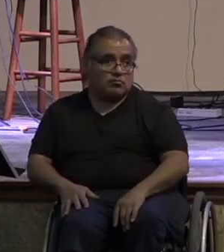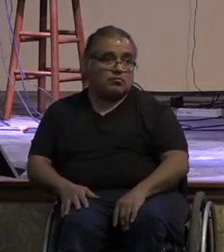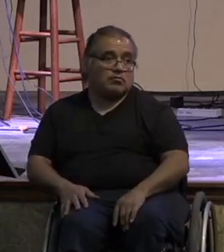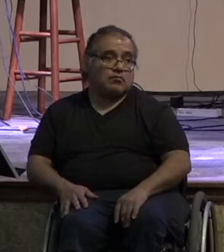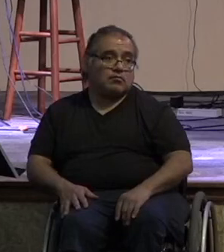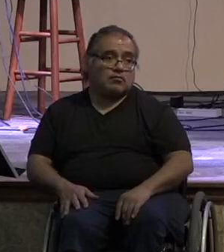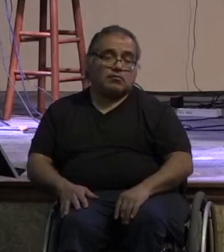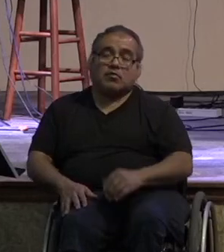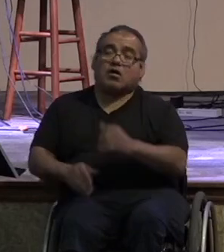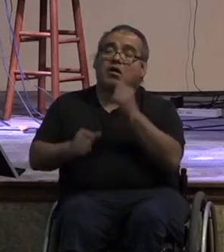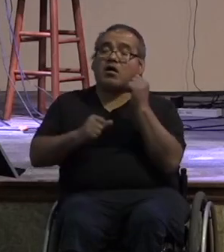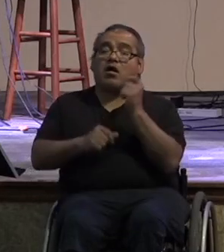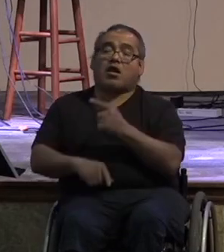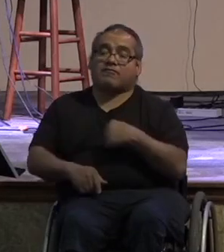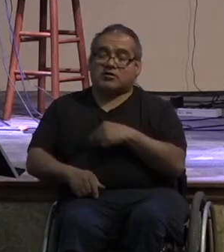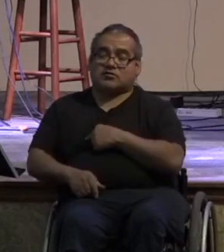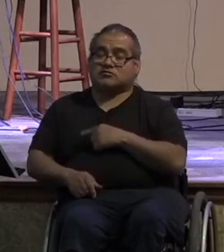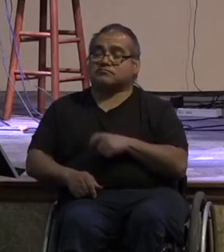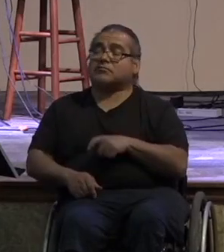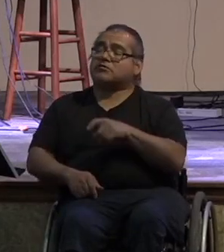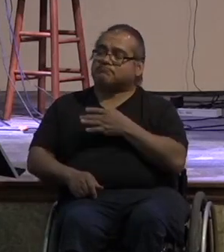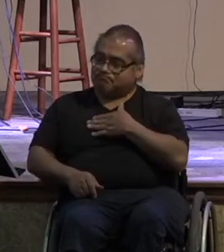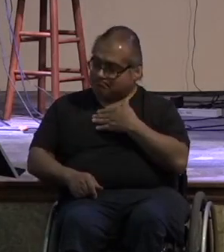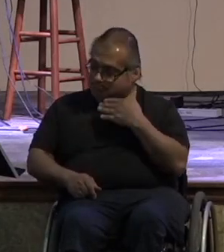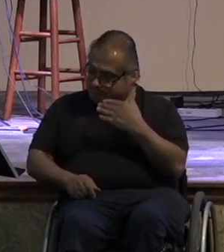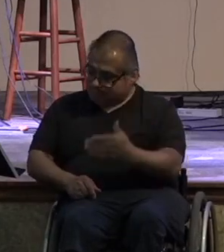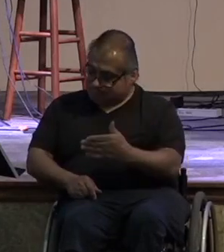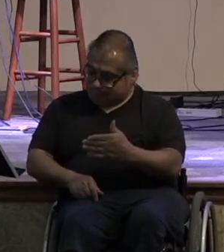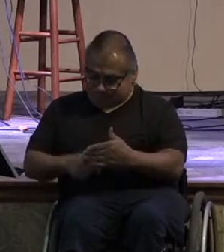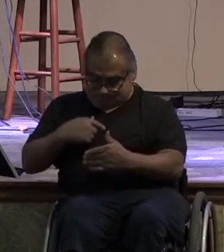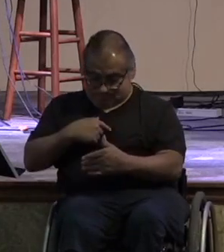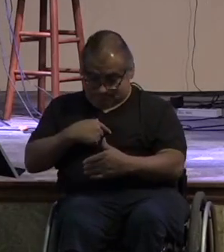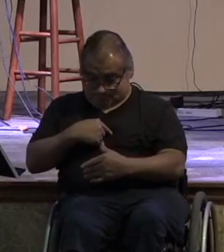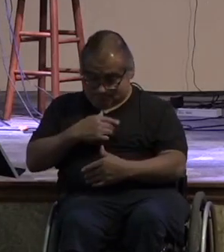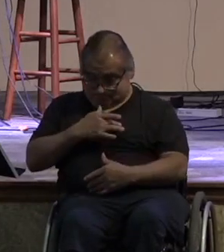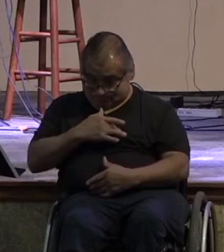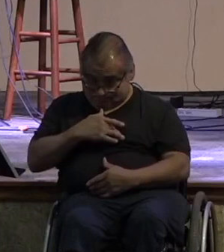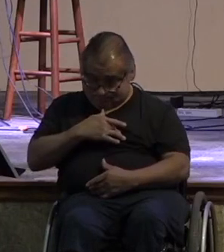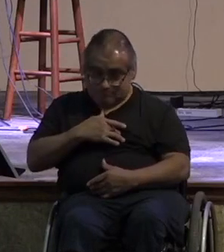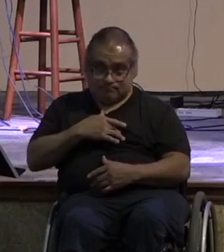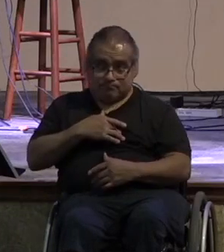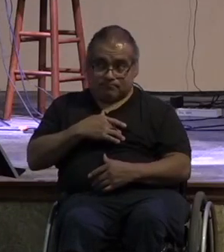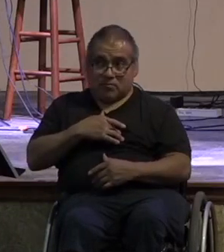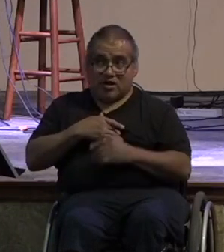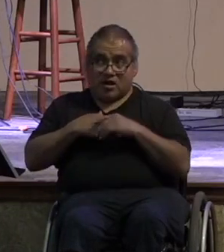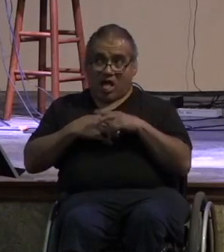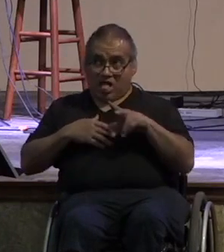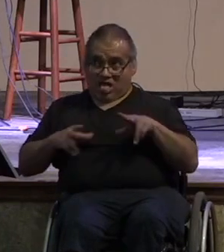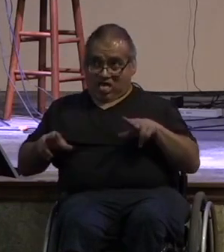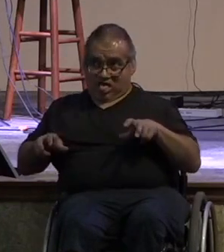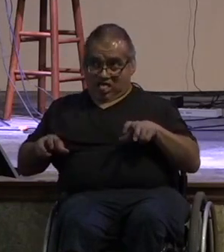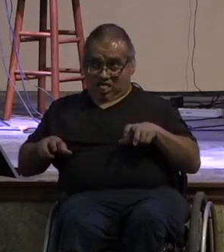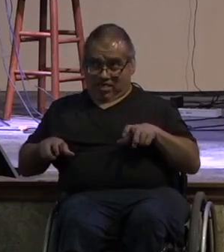each one of us must give as he decided in his heart not reluctantly or under compulsion for god